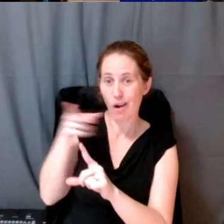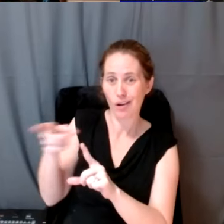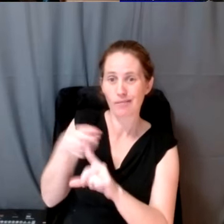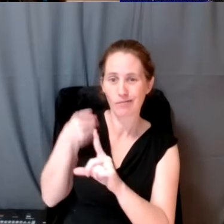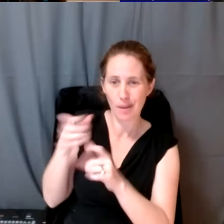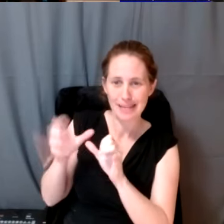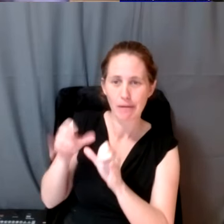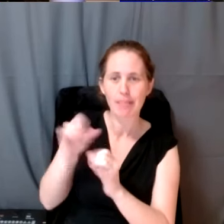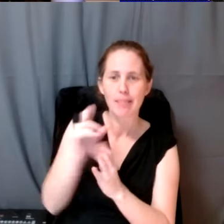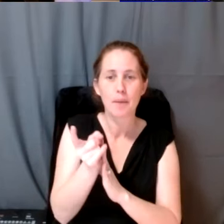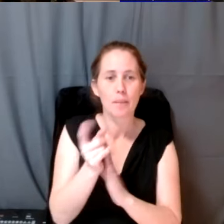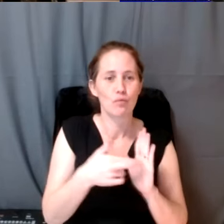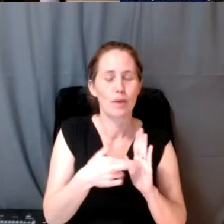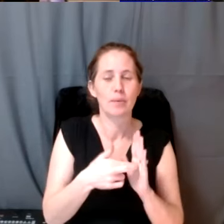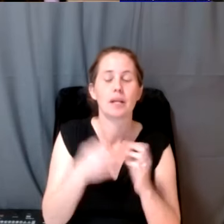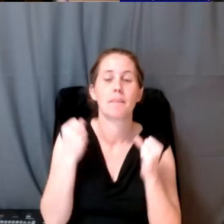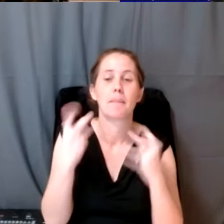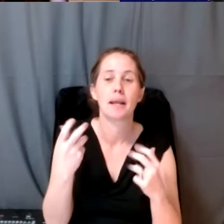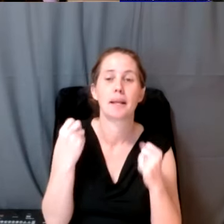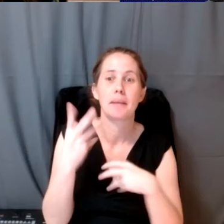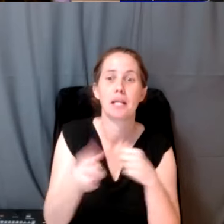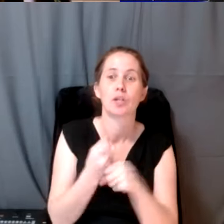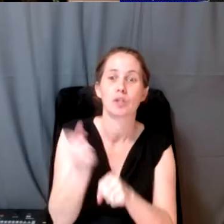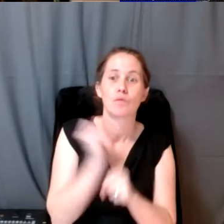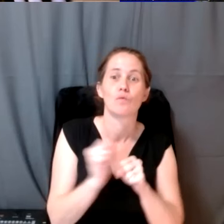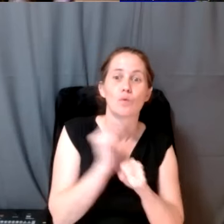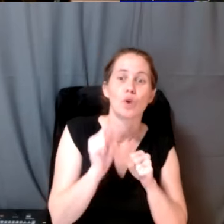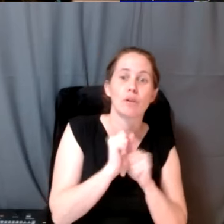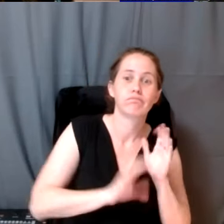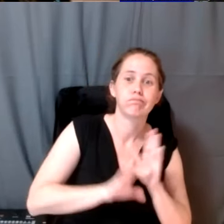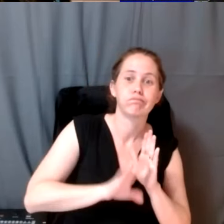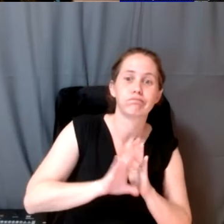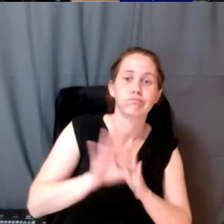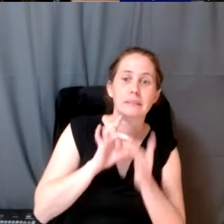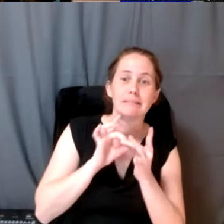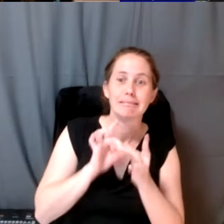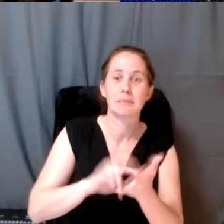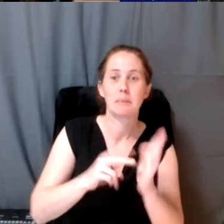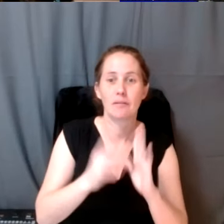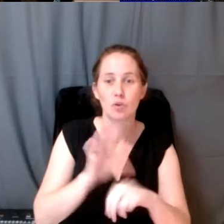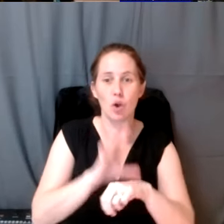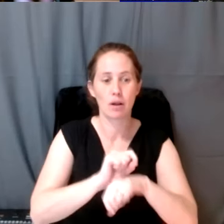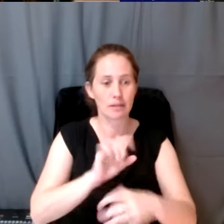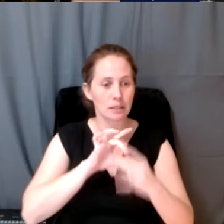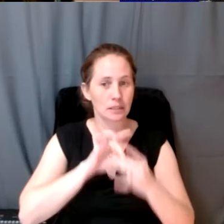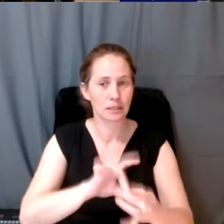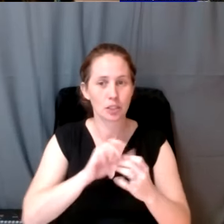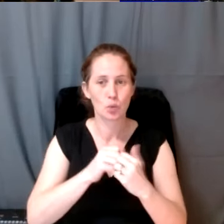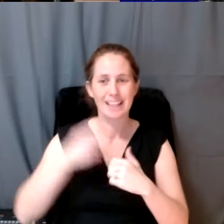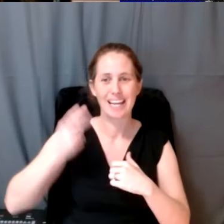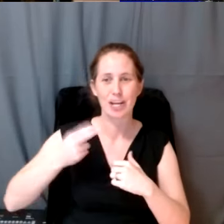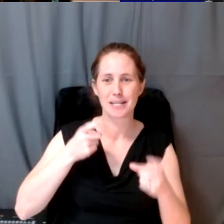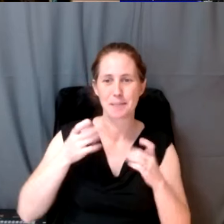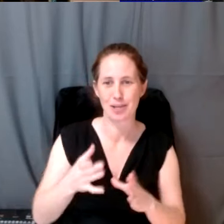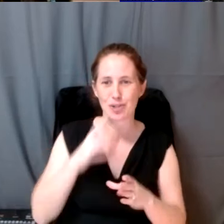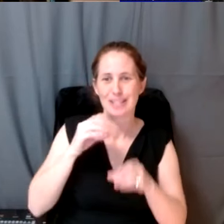represents, you know, decades of work and building meaningful consultations and relationships with heritage managers